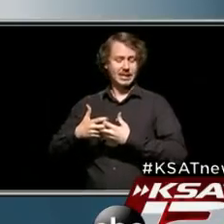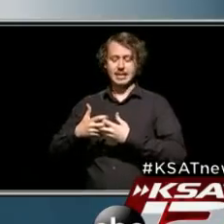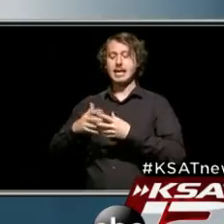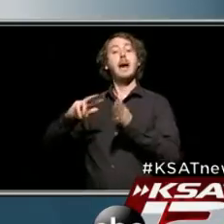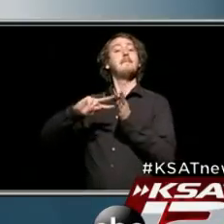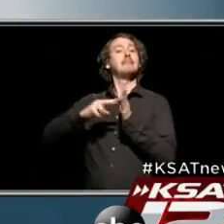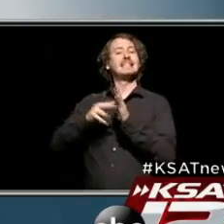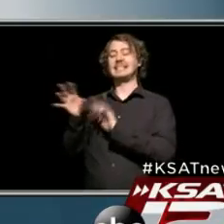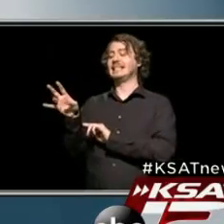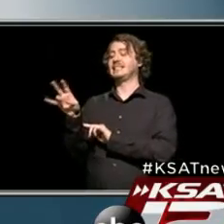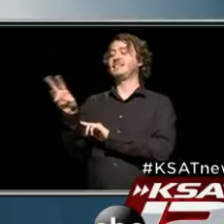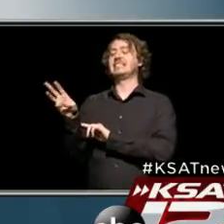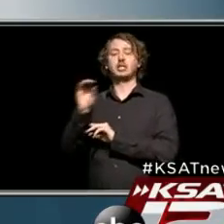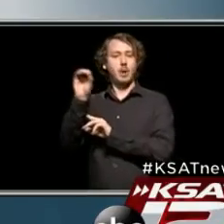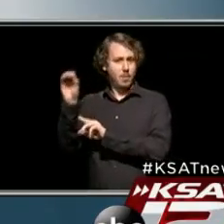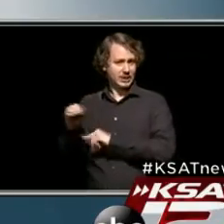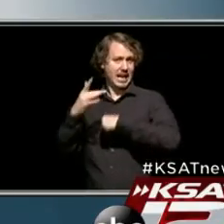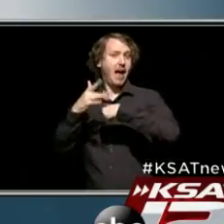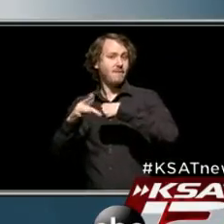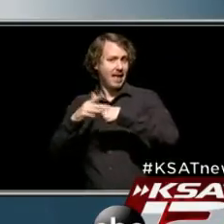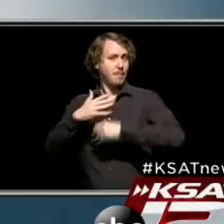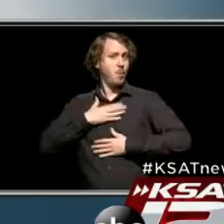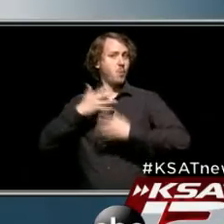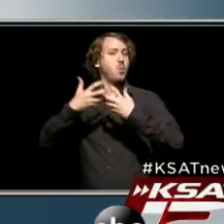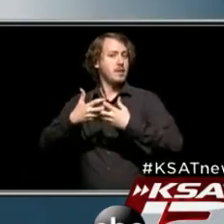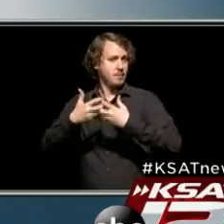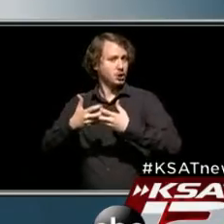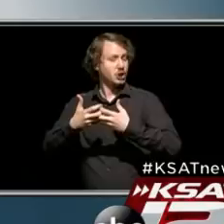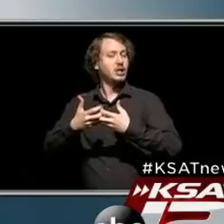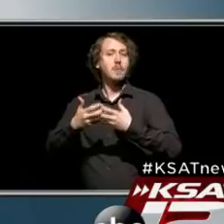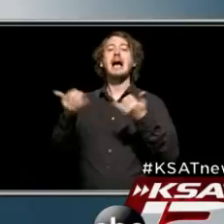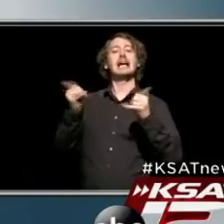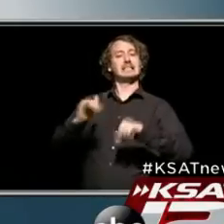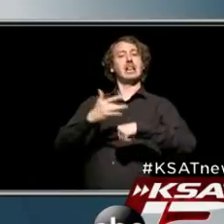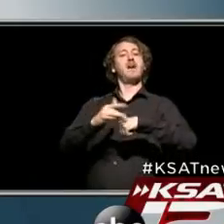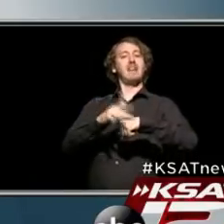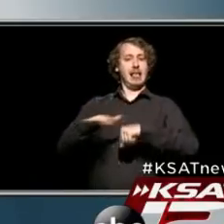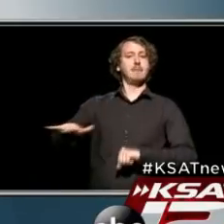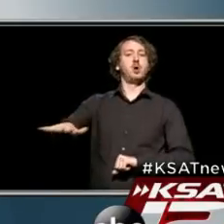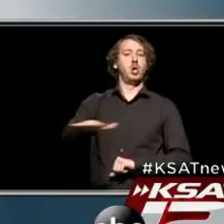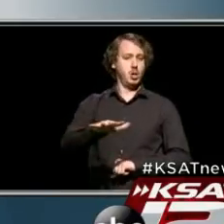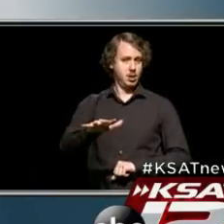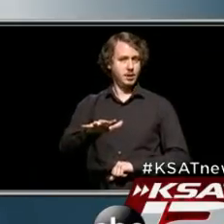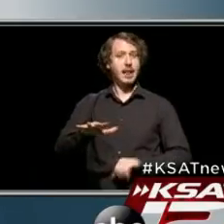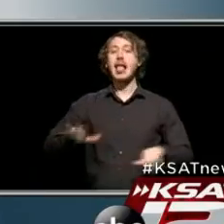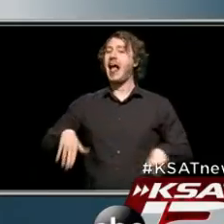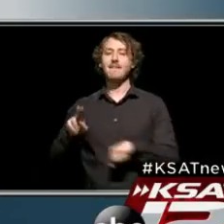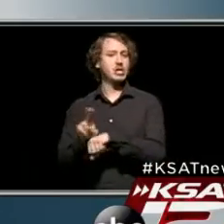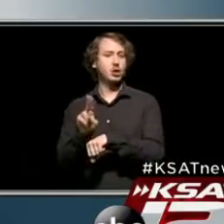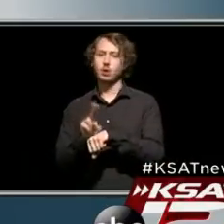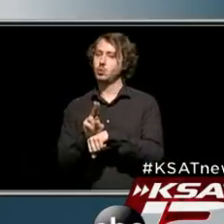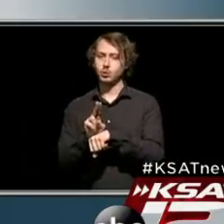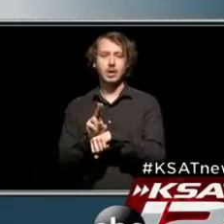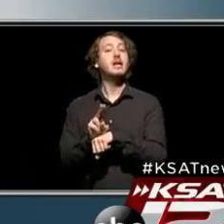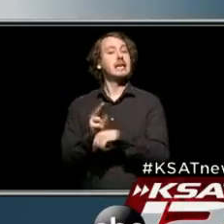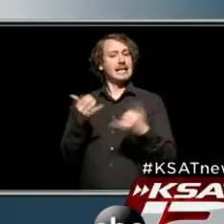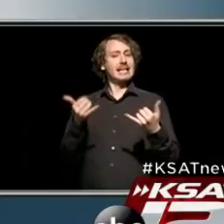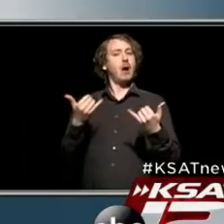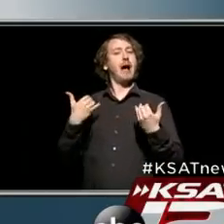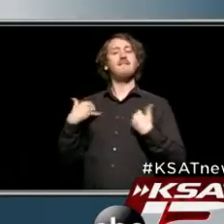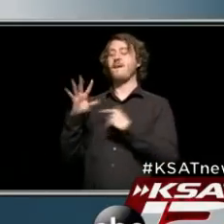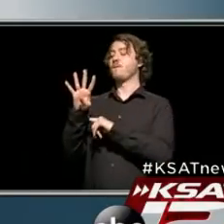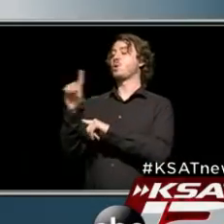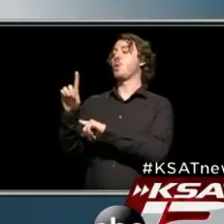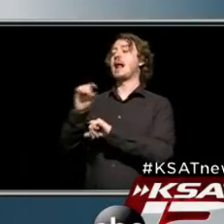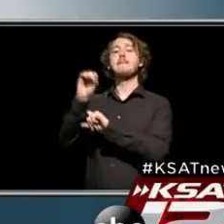76% of our available ventilators are available to us, and we currently have 41